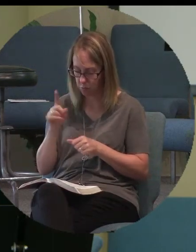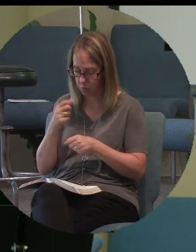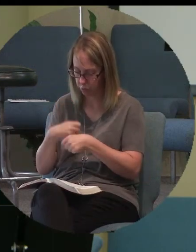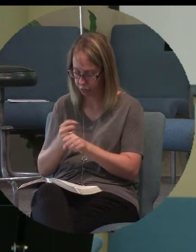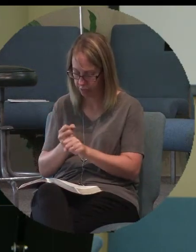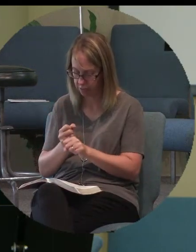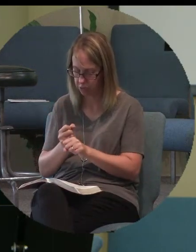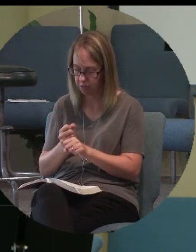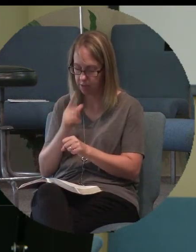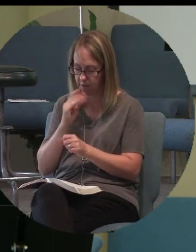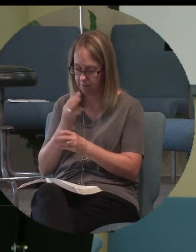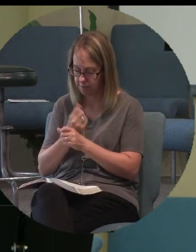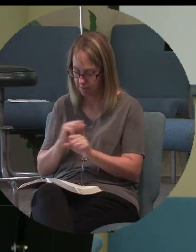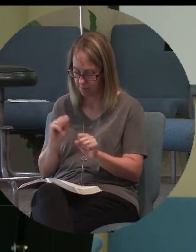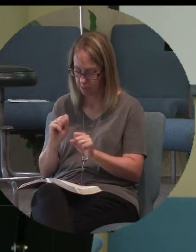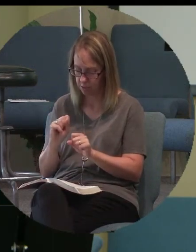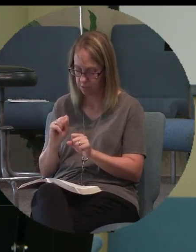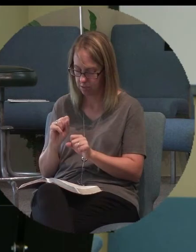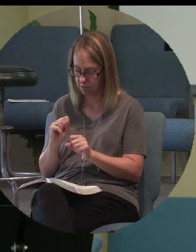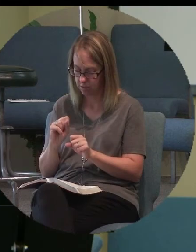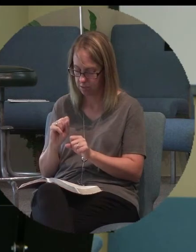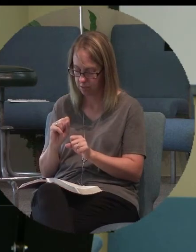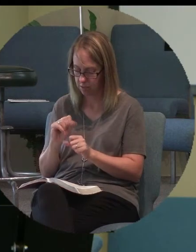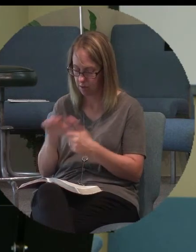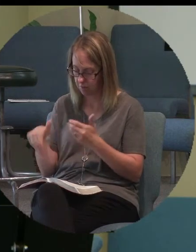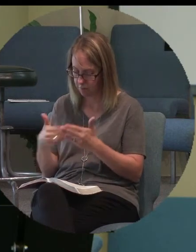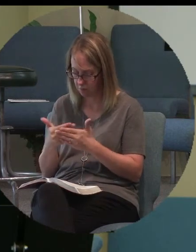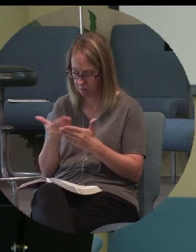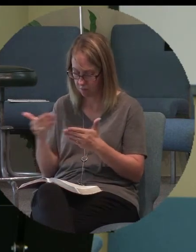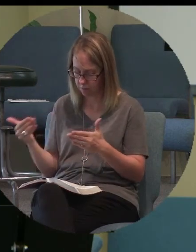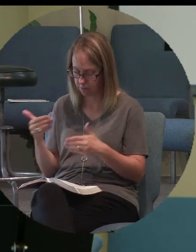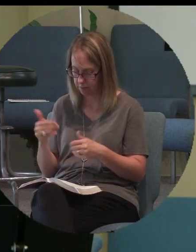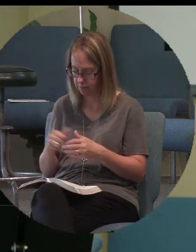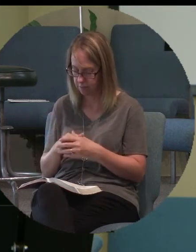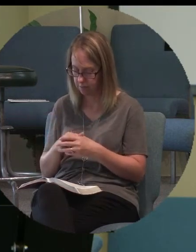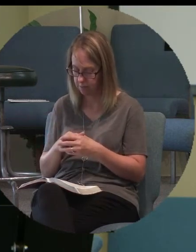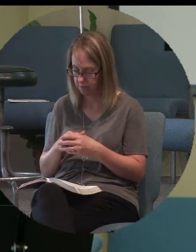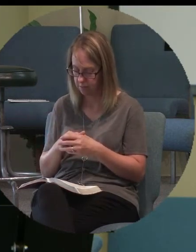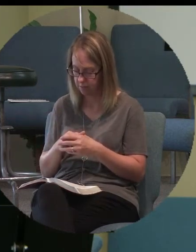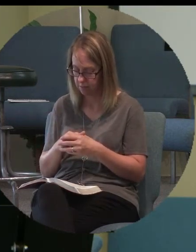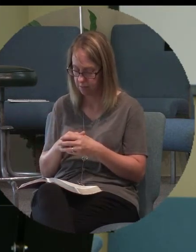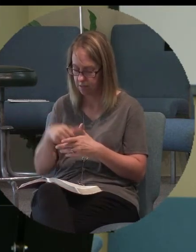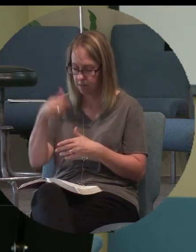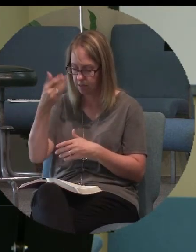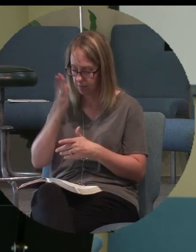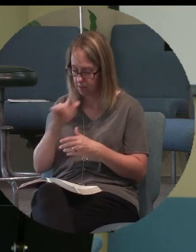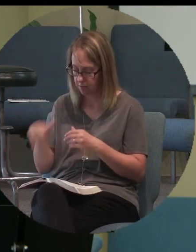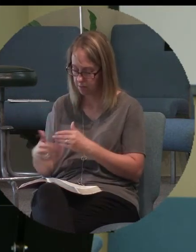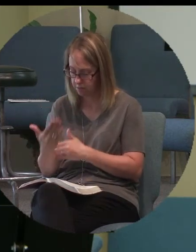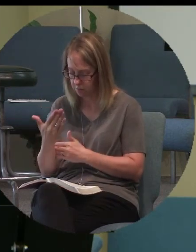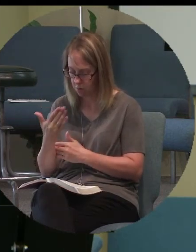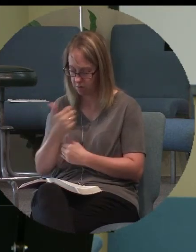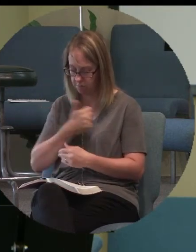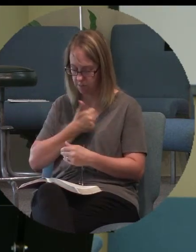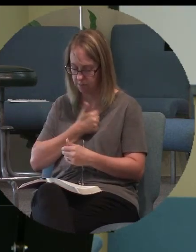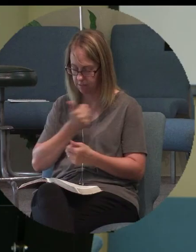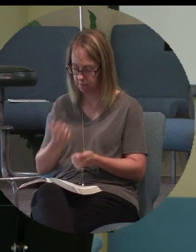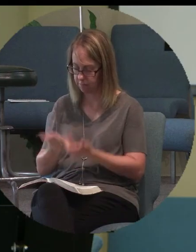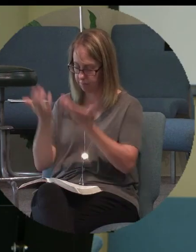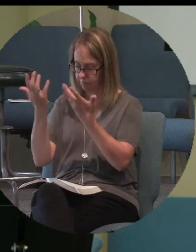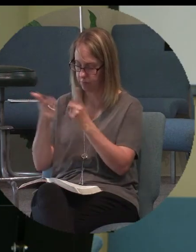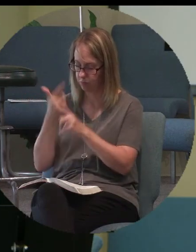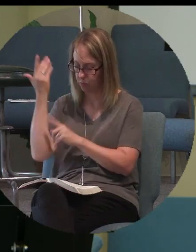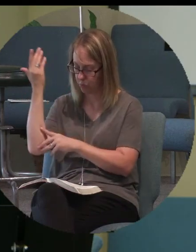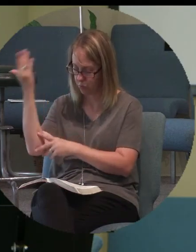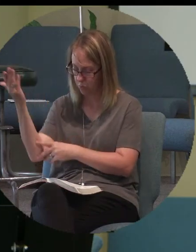of salvation, of all things. So God, this morning I put myself in your hands. I put